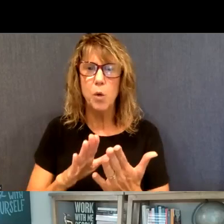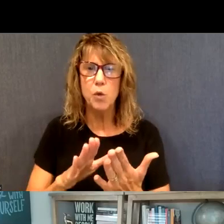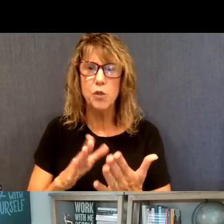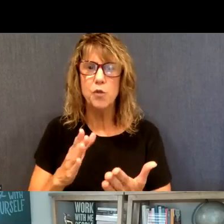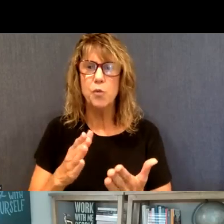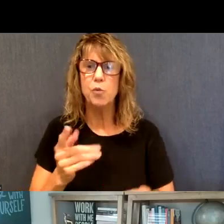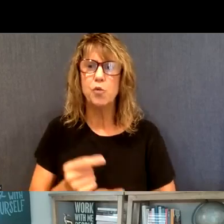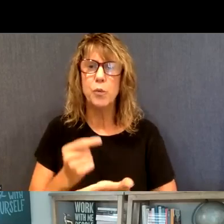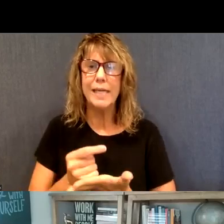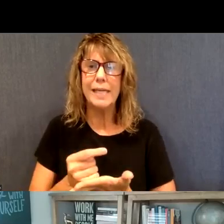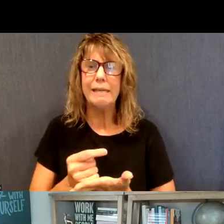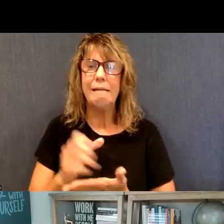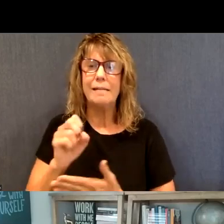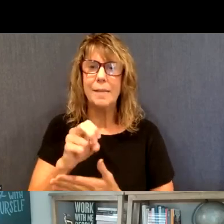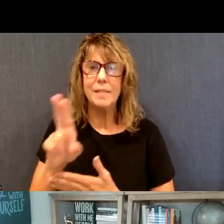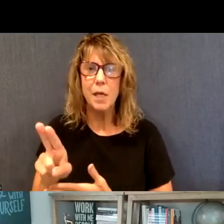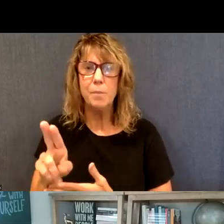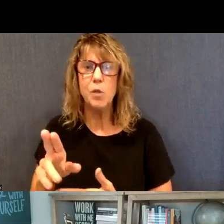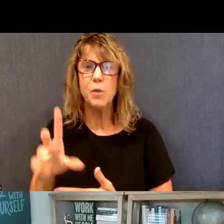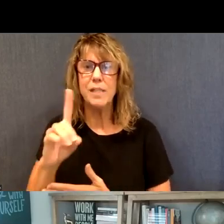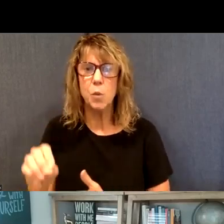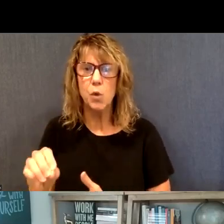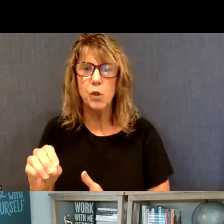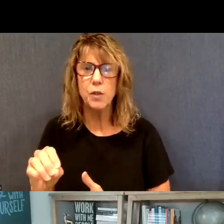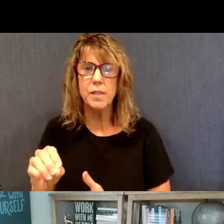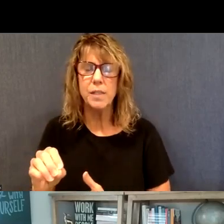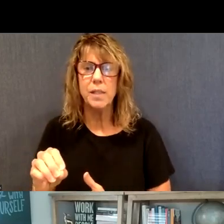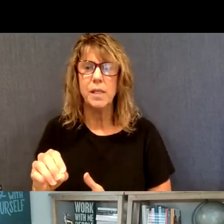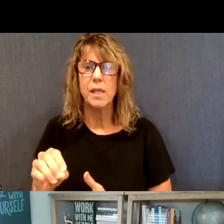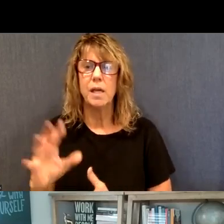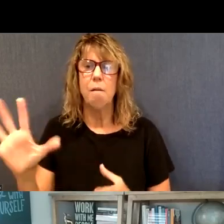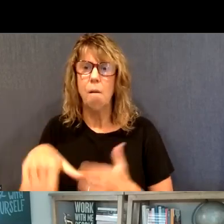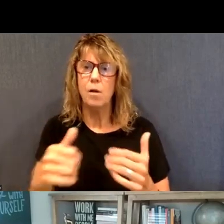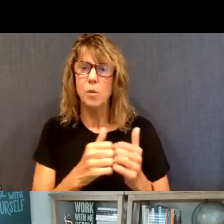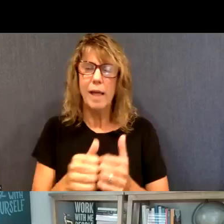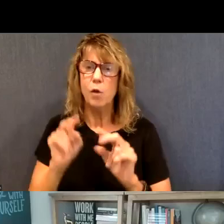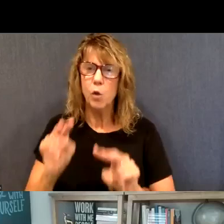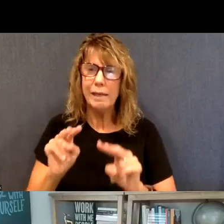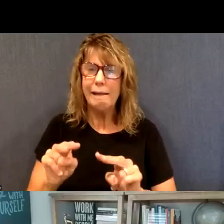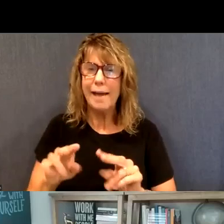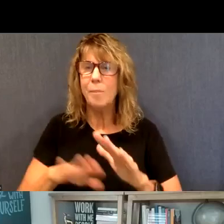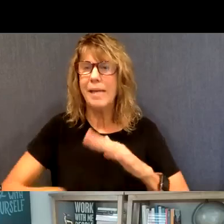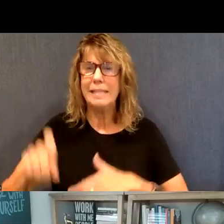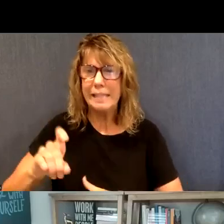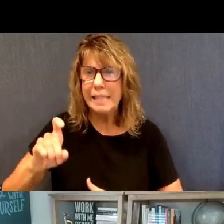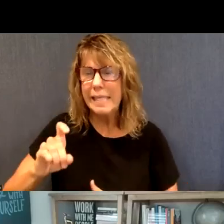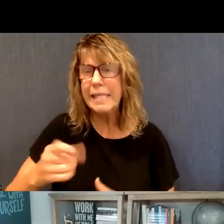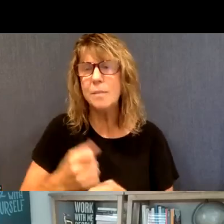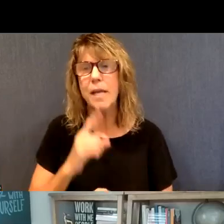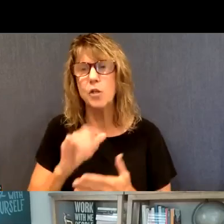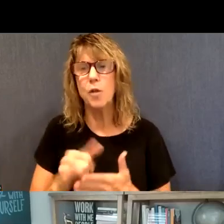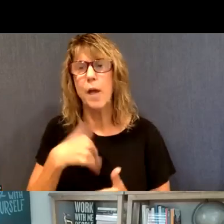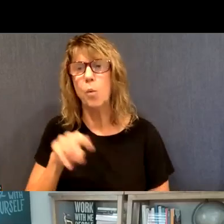disorders, thinking about that medication and therapy all, all together, looking at basic needs, making sure, um,